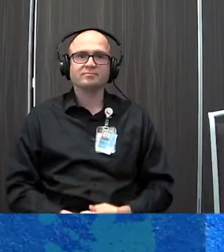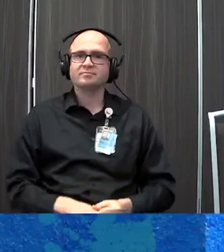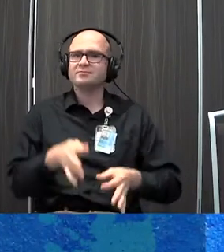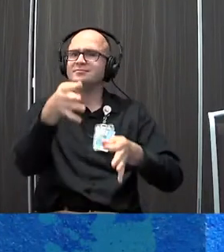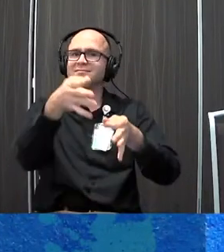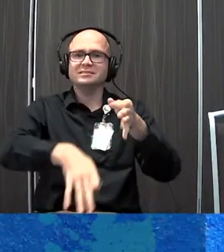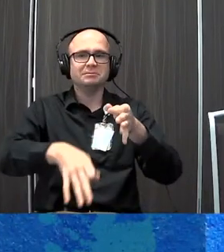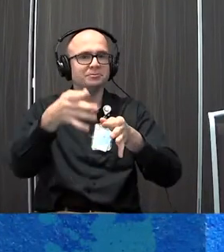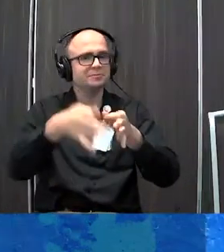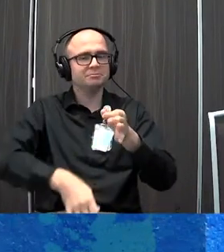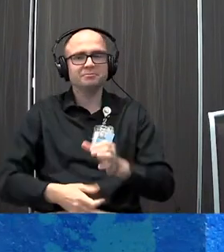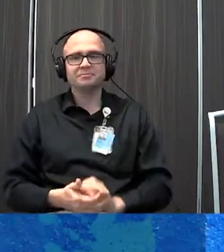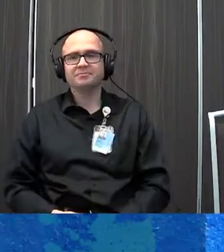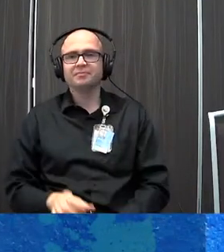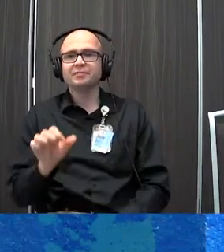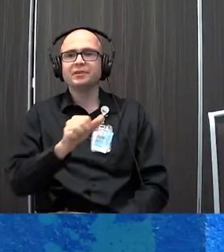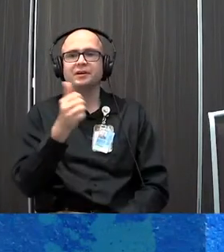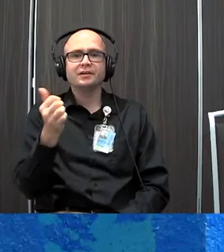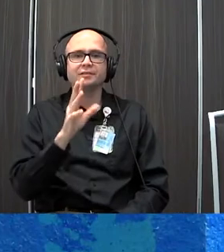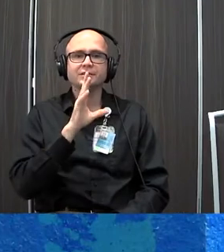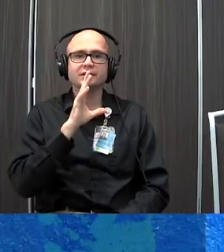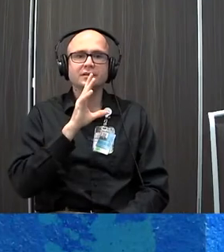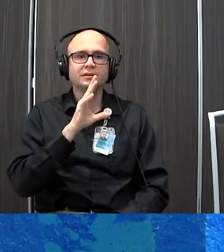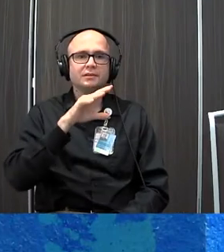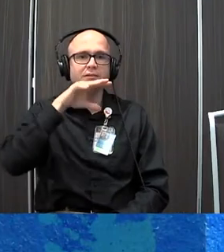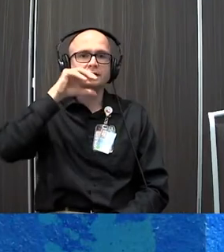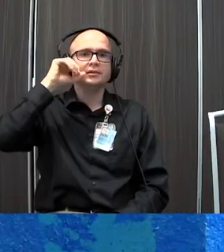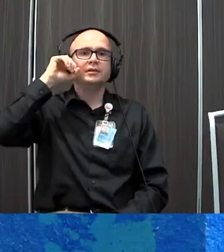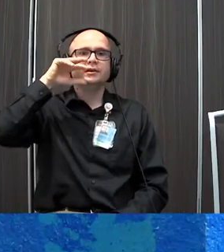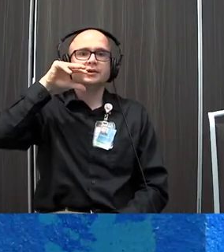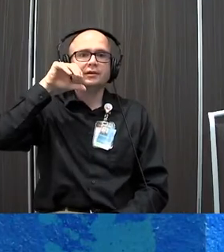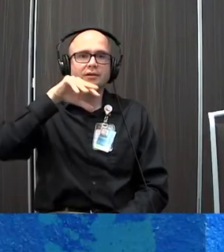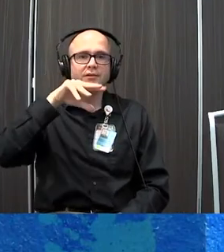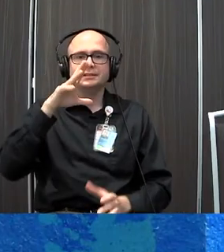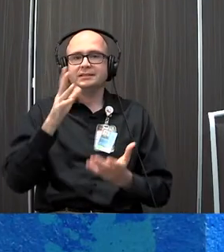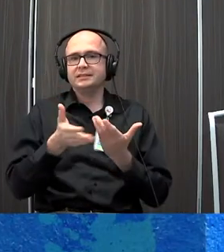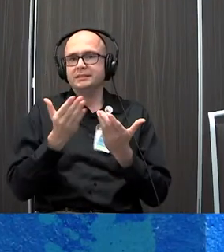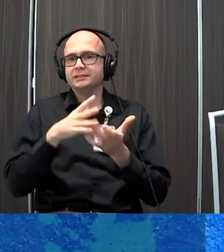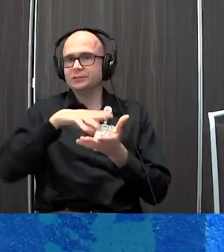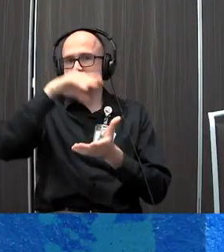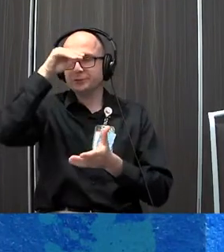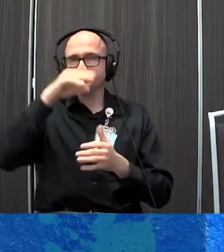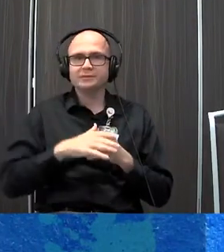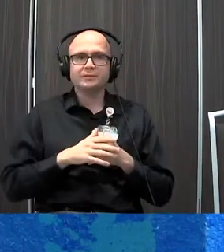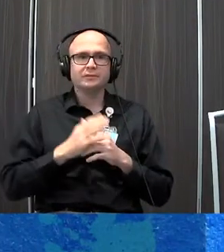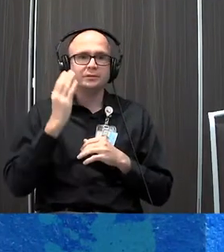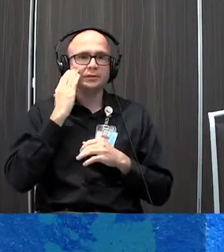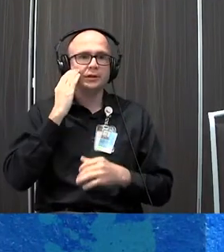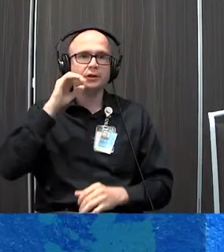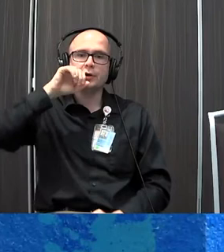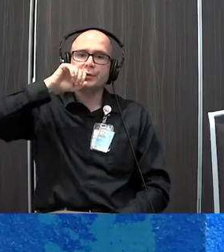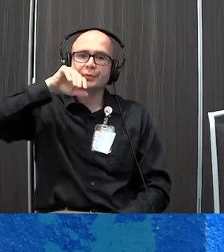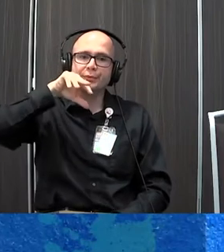simple tool to utilize. And the other one that I like to talk about is inhale, double exhale, because it's very easy to learn. What we know is if we exhale